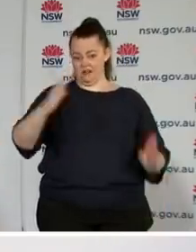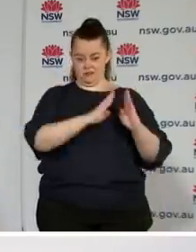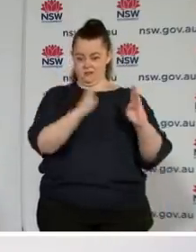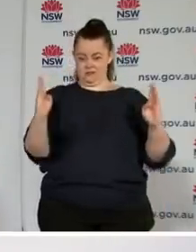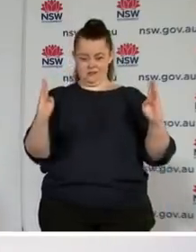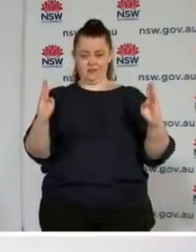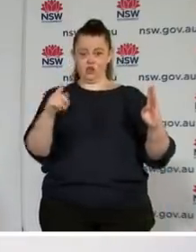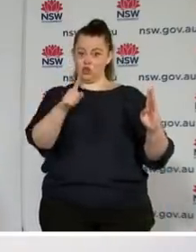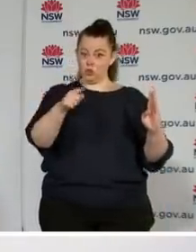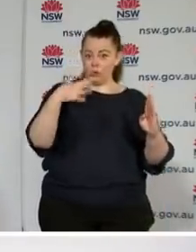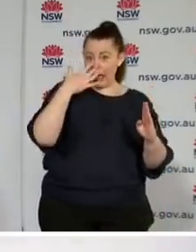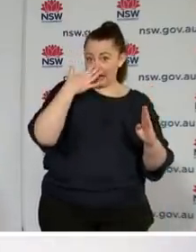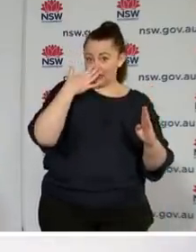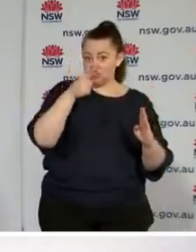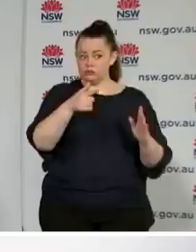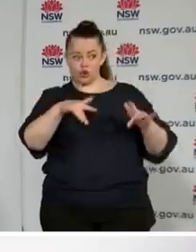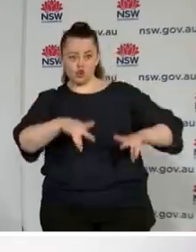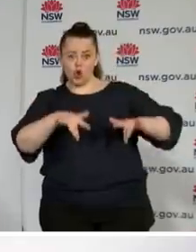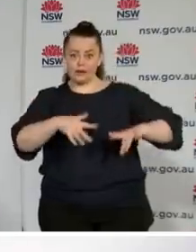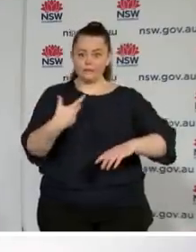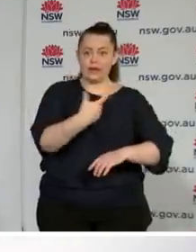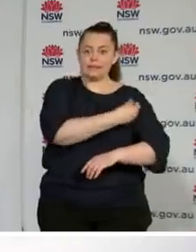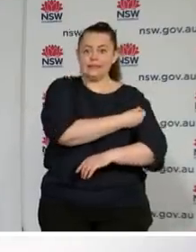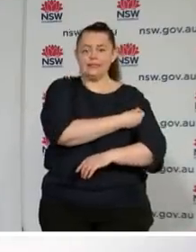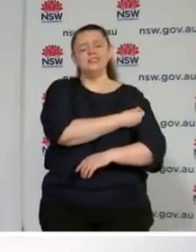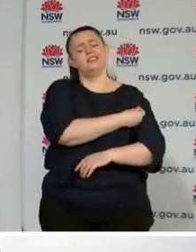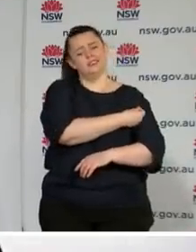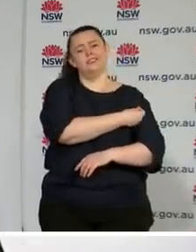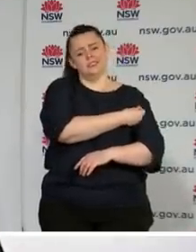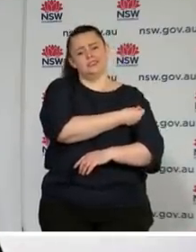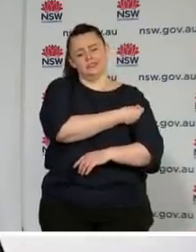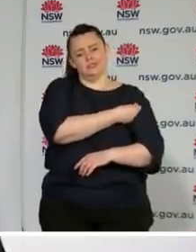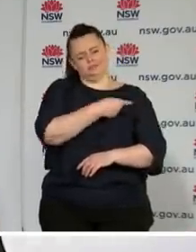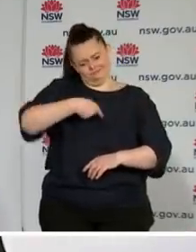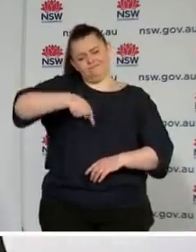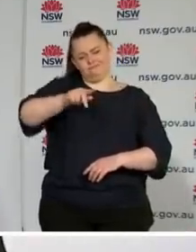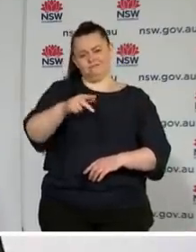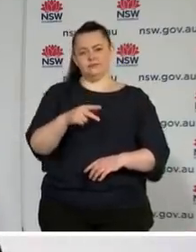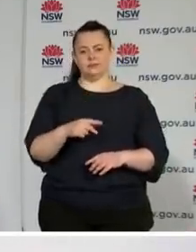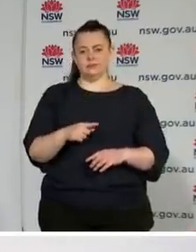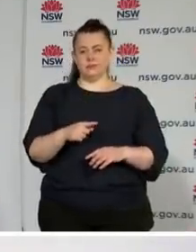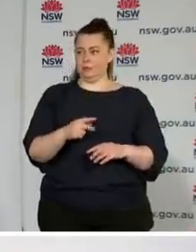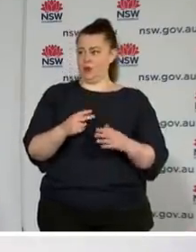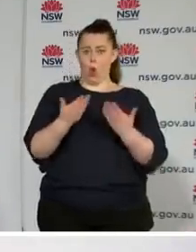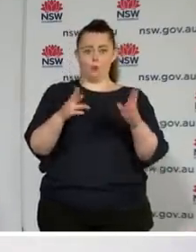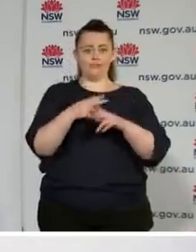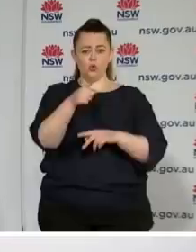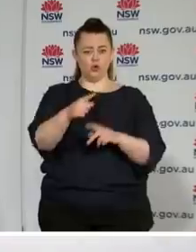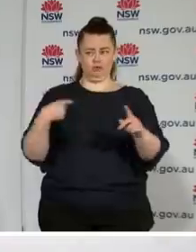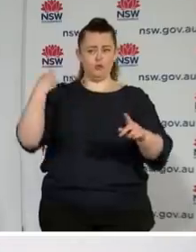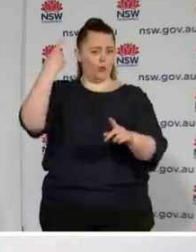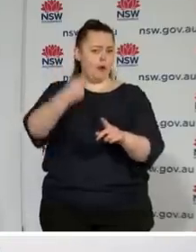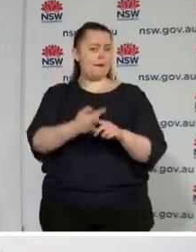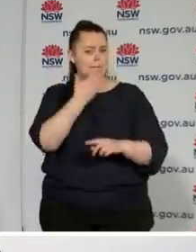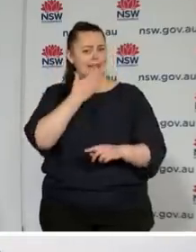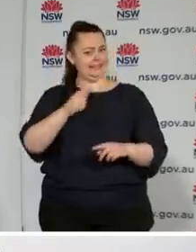You haven't had the opportunity to be vaccinated for a long, for a while. Please take those opportunities now. It will protect